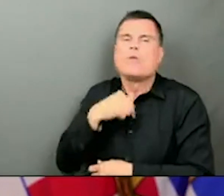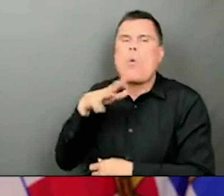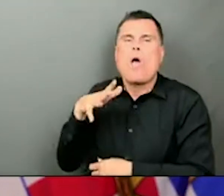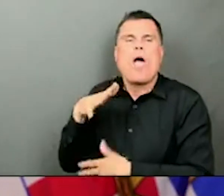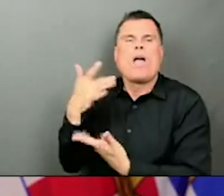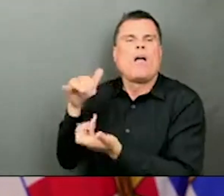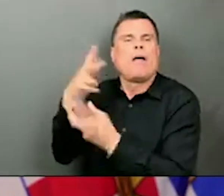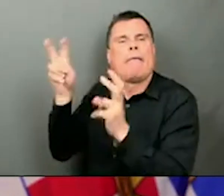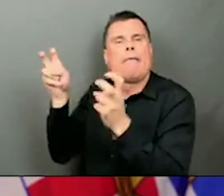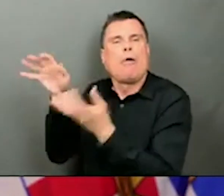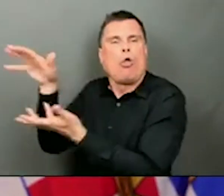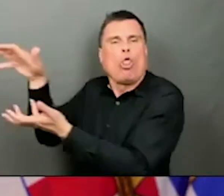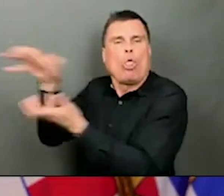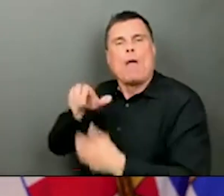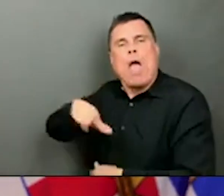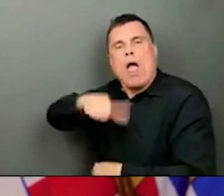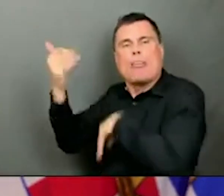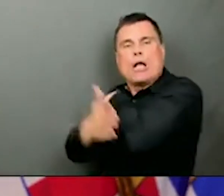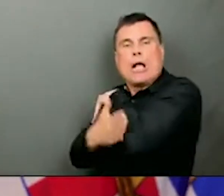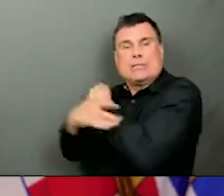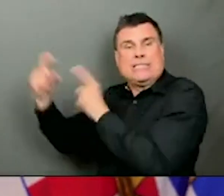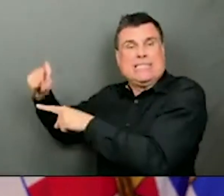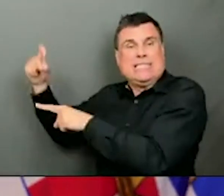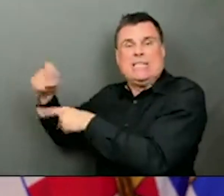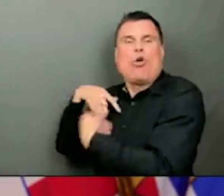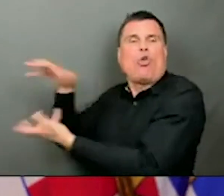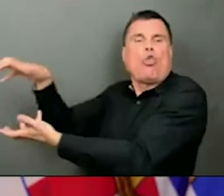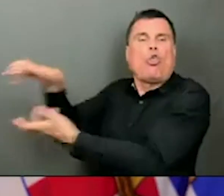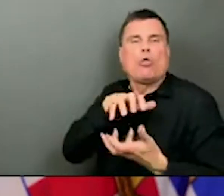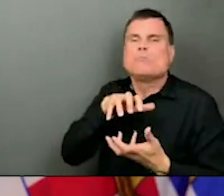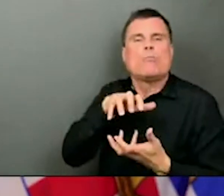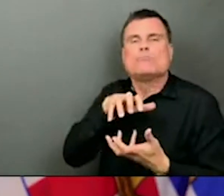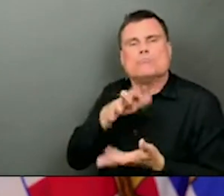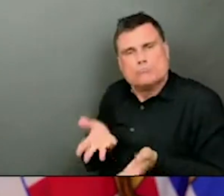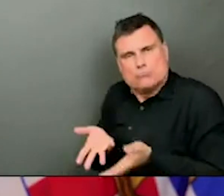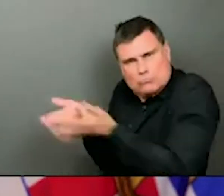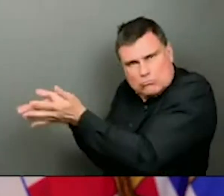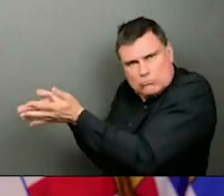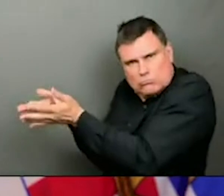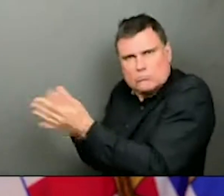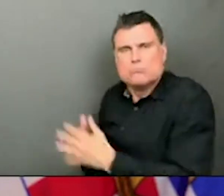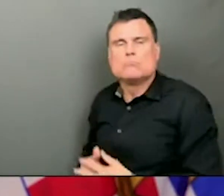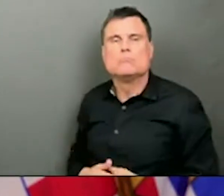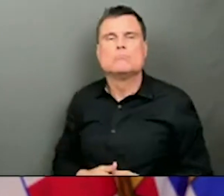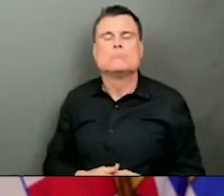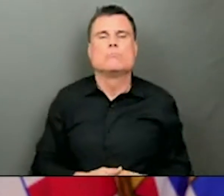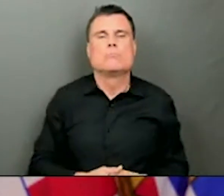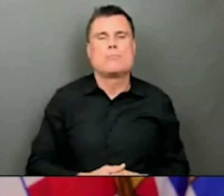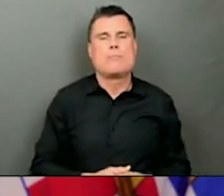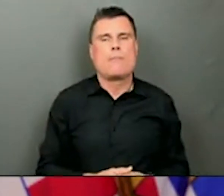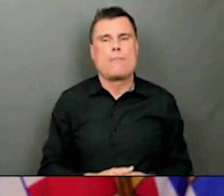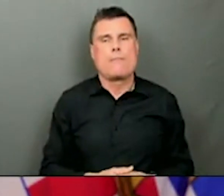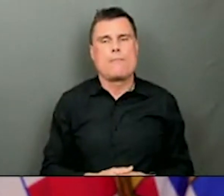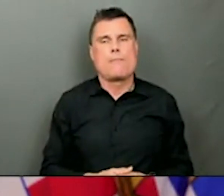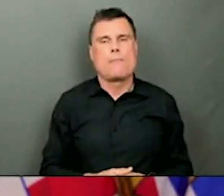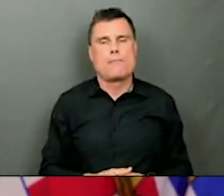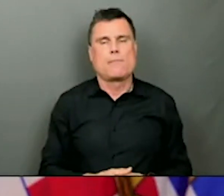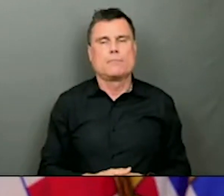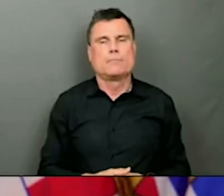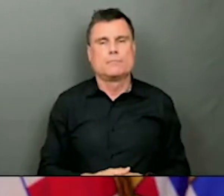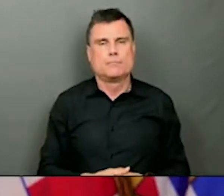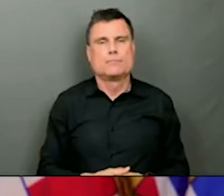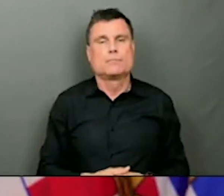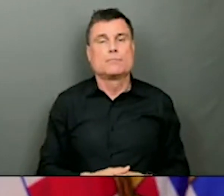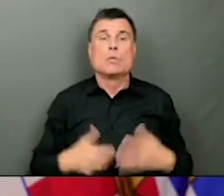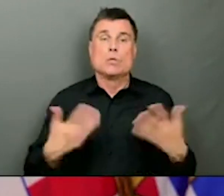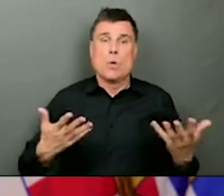supply of the messenger RNA vaccines to be able to satisfy all of our needs here in British